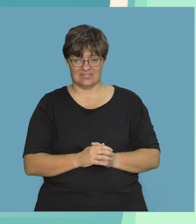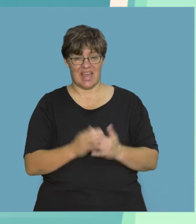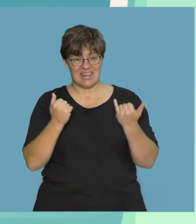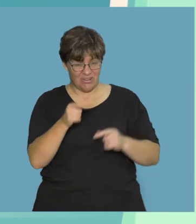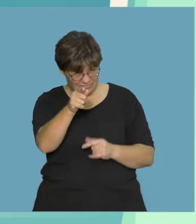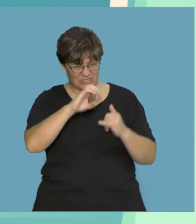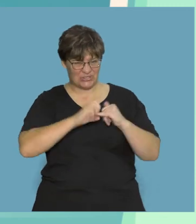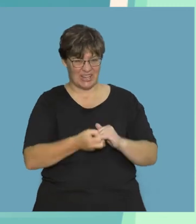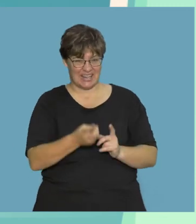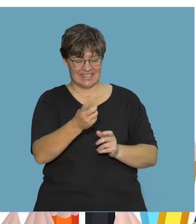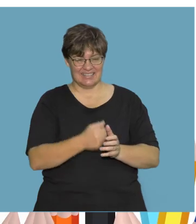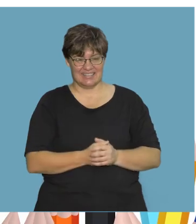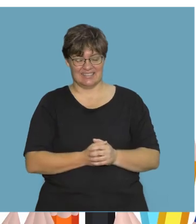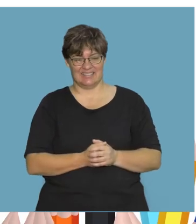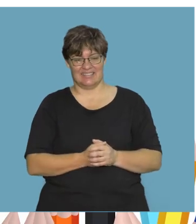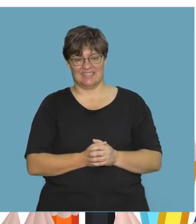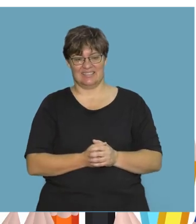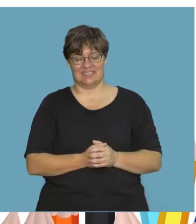Now you try.